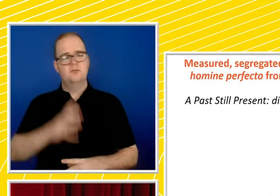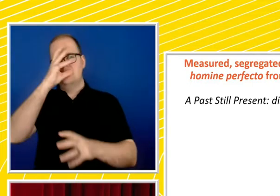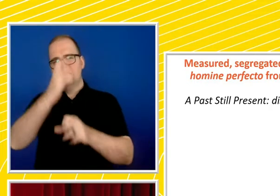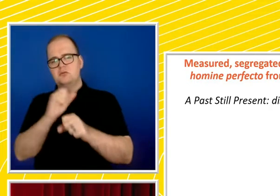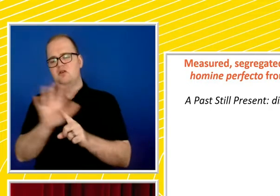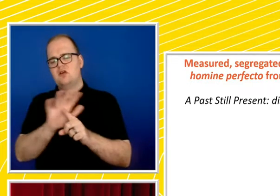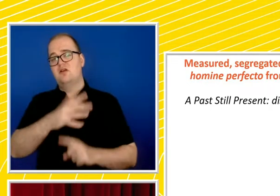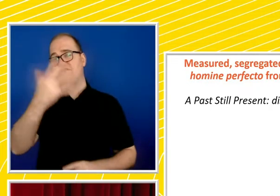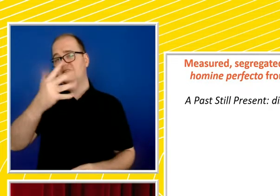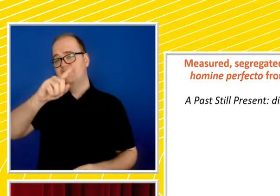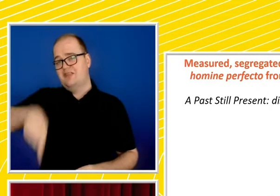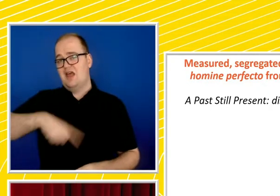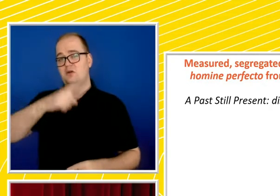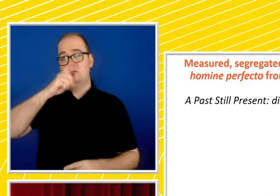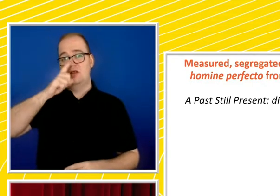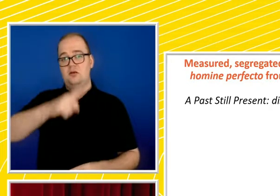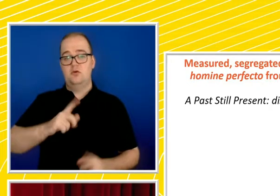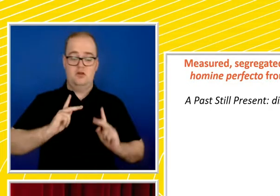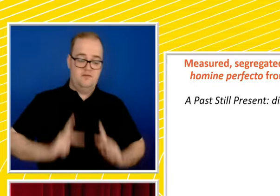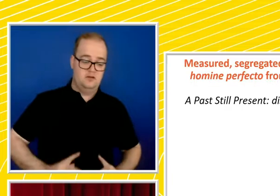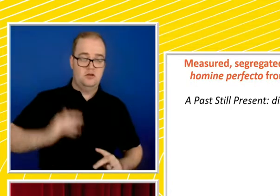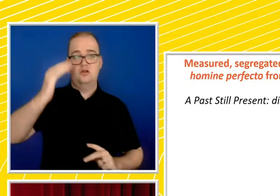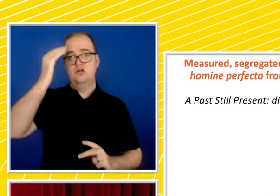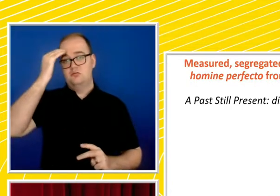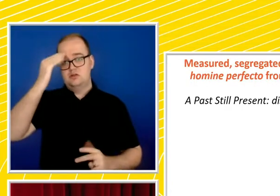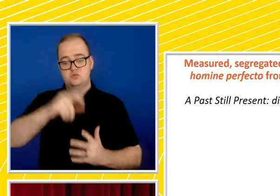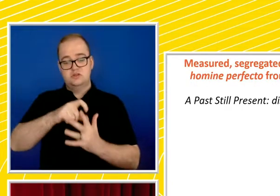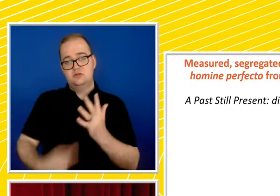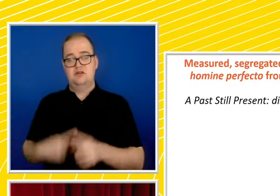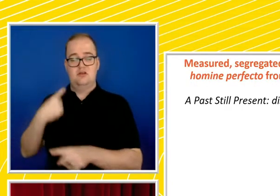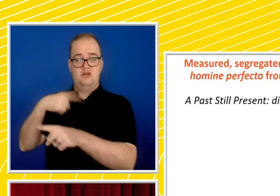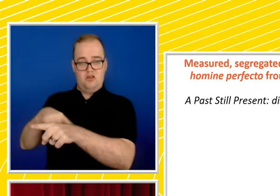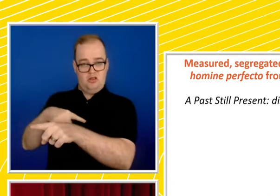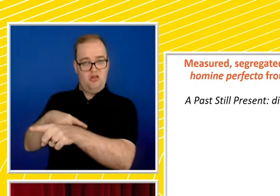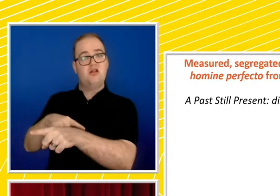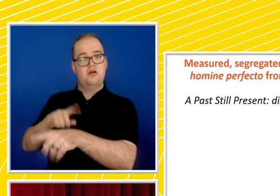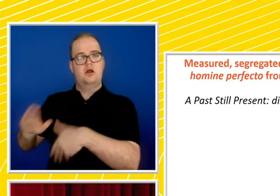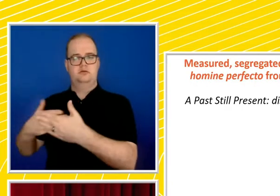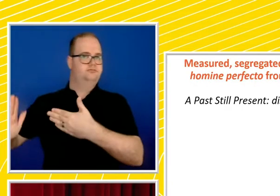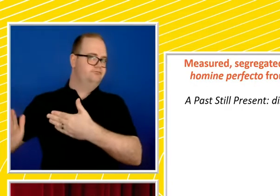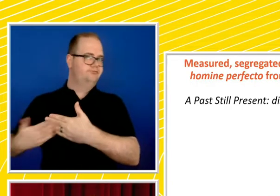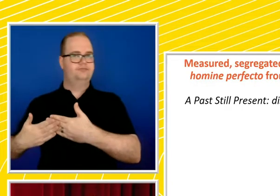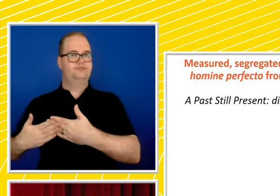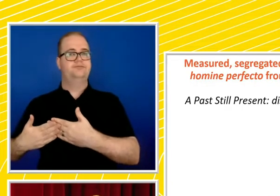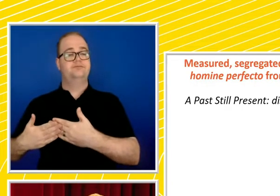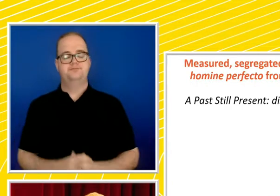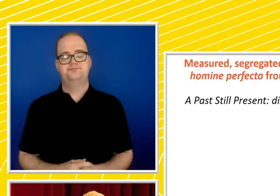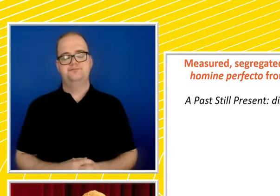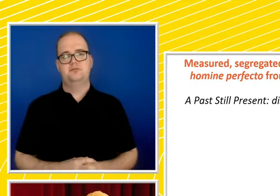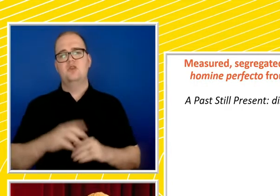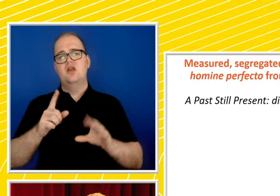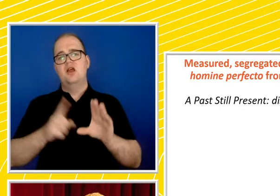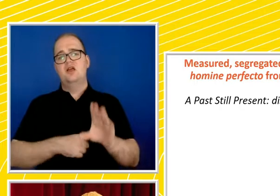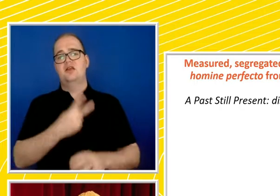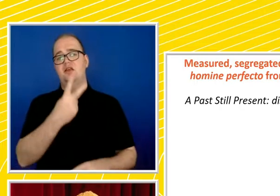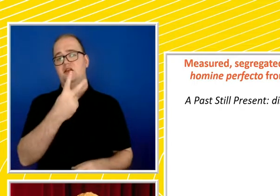and mental disabilities were killed here before the end of the programme. In 2000, the year 2000, a